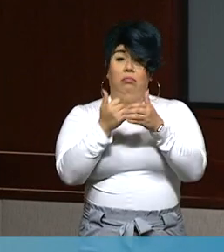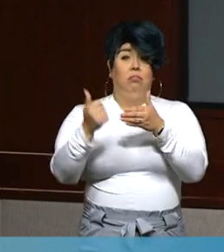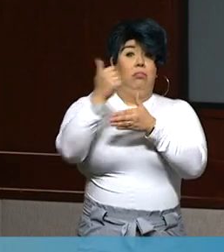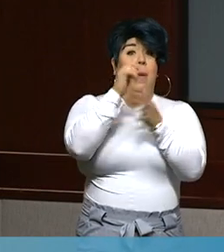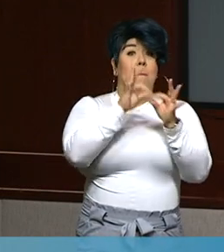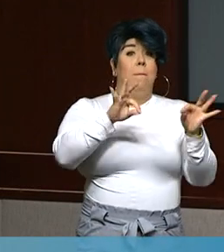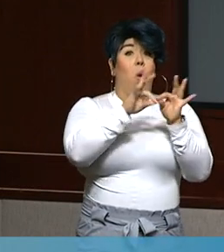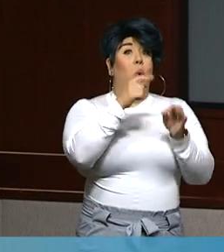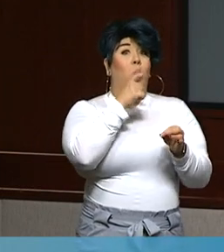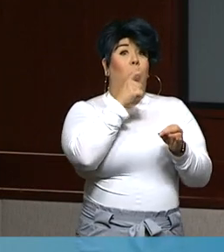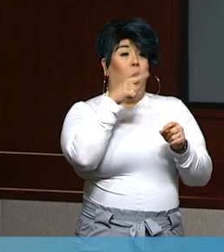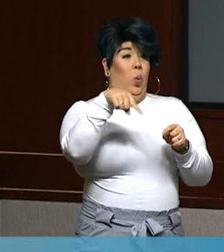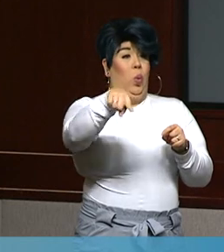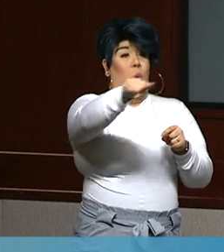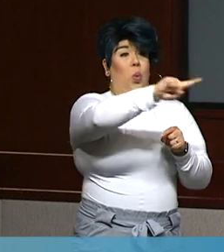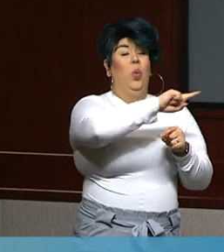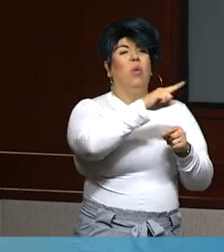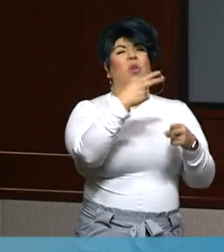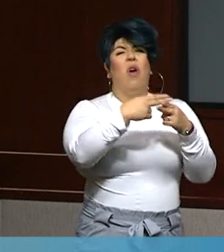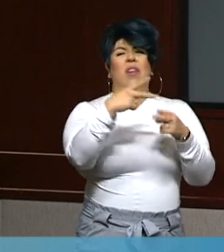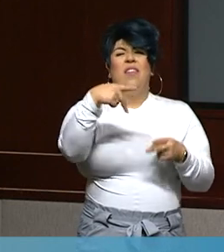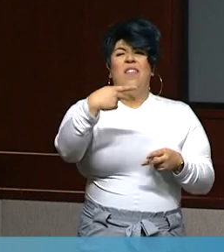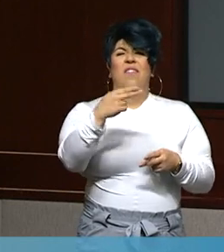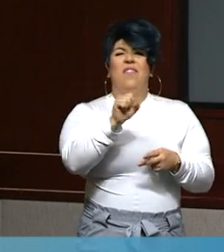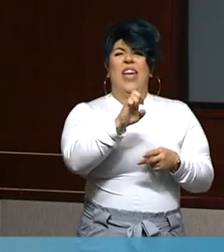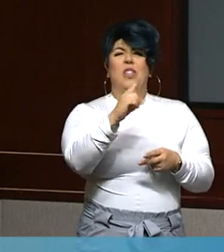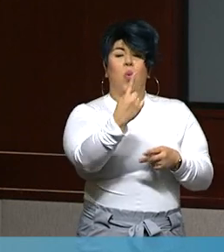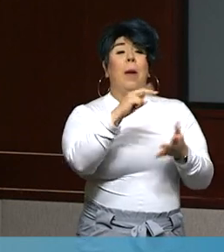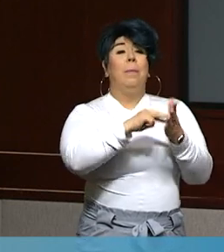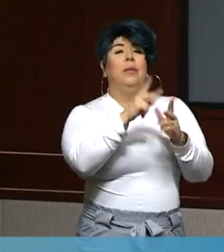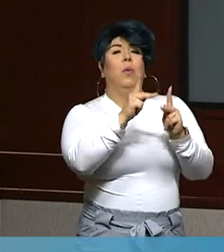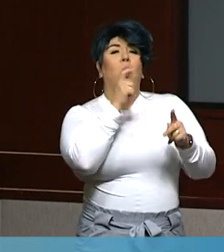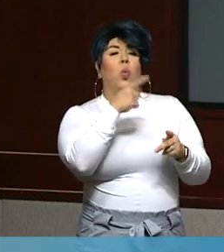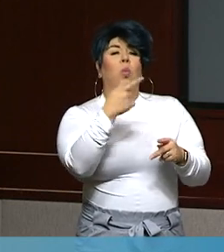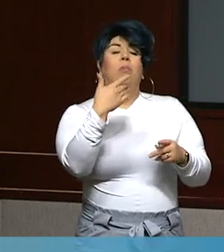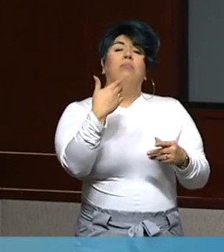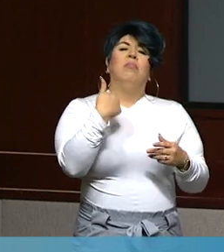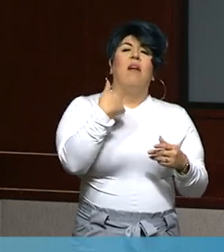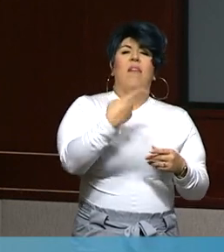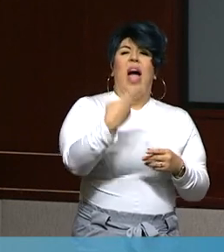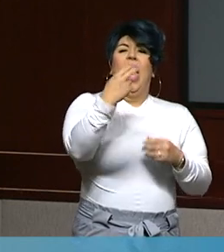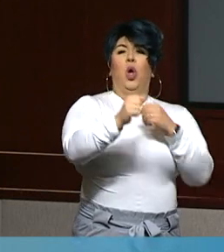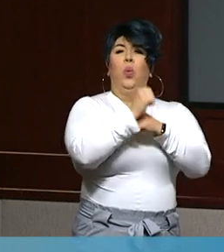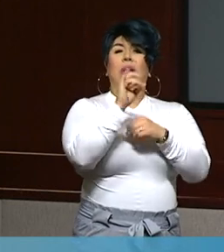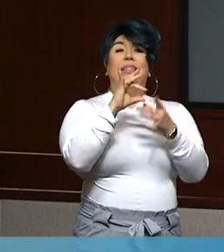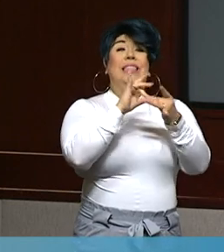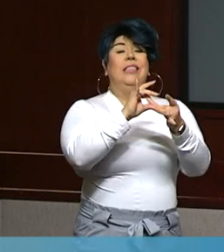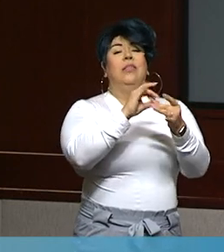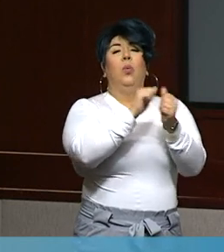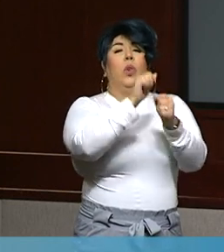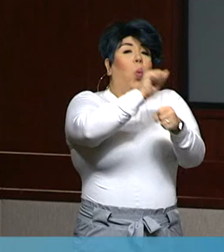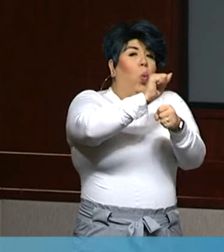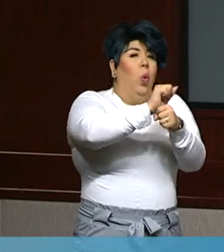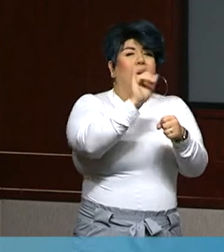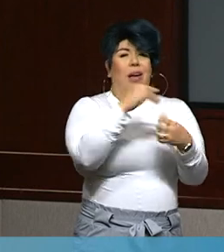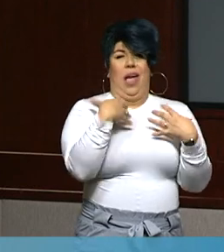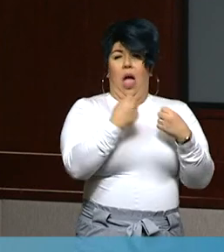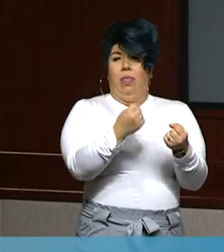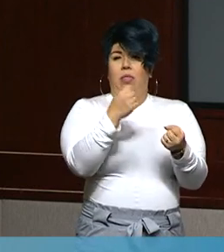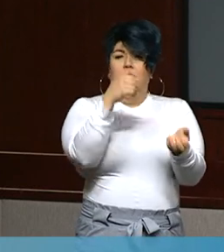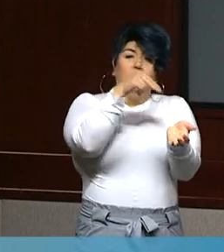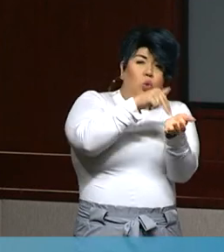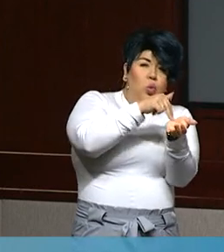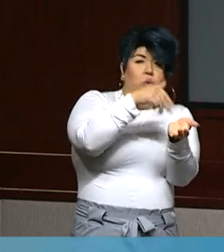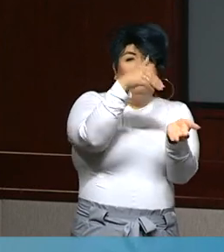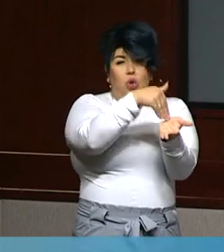this vaccine, referred to as Phase 1A, will be used for high-risk healthcare workers. We do not anticipate that this round of vaccine will